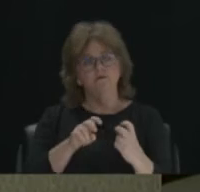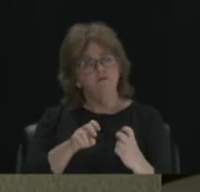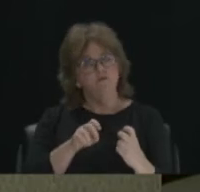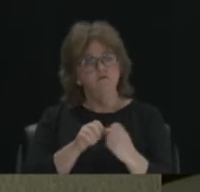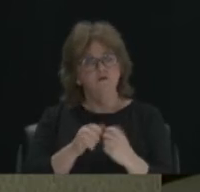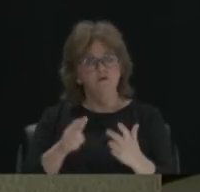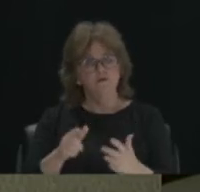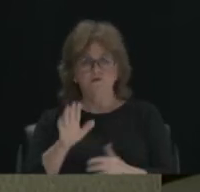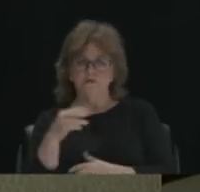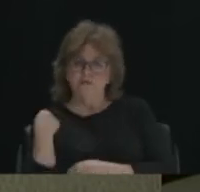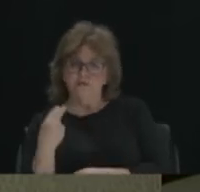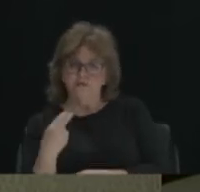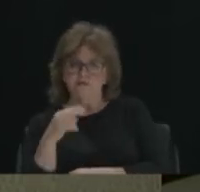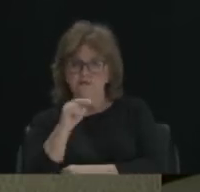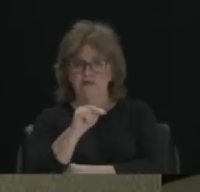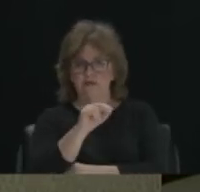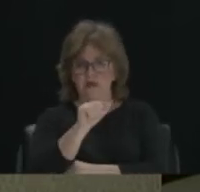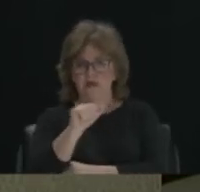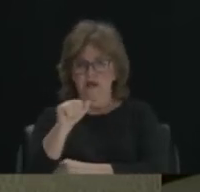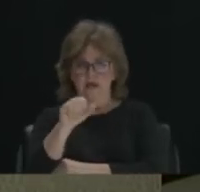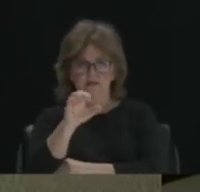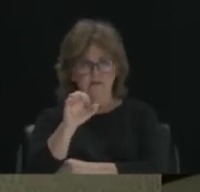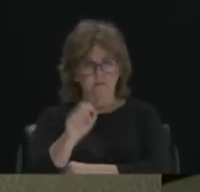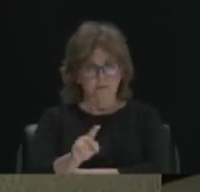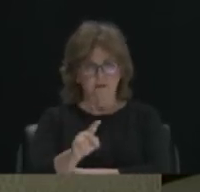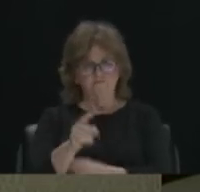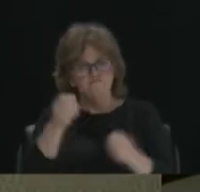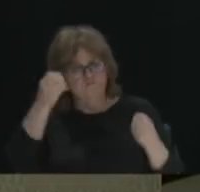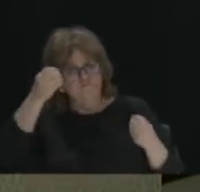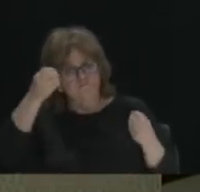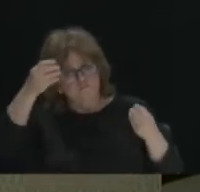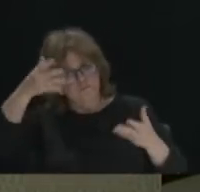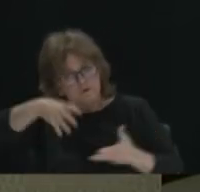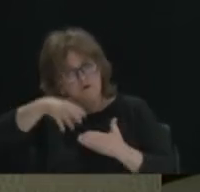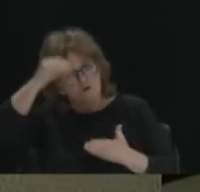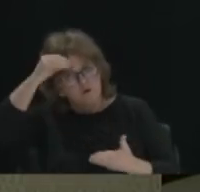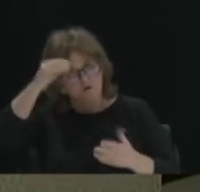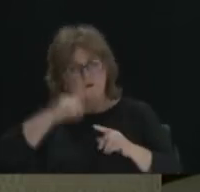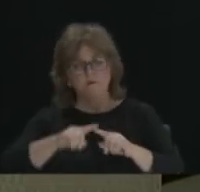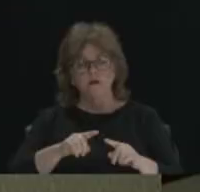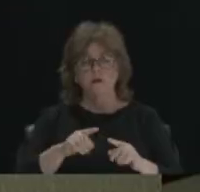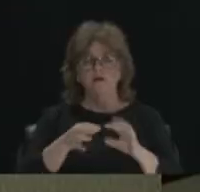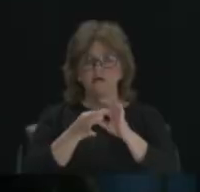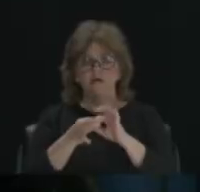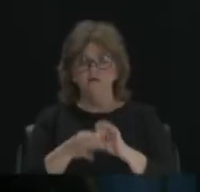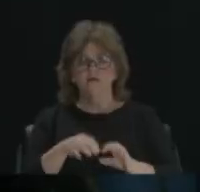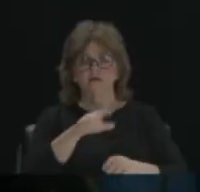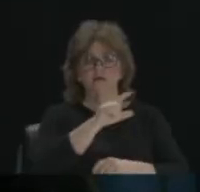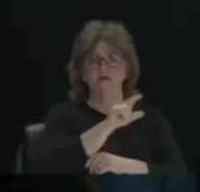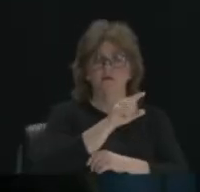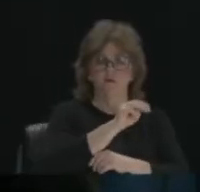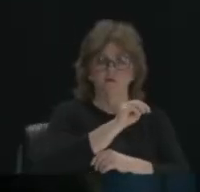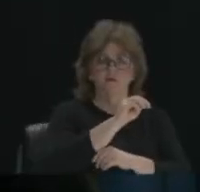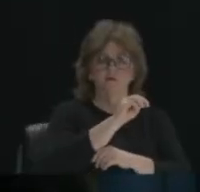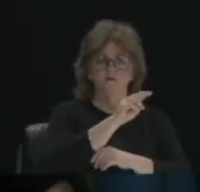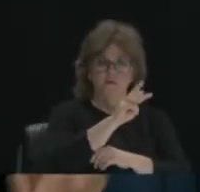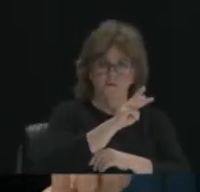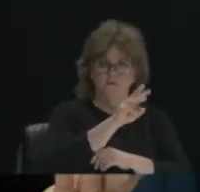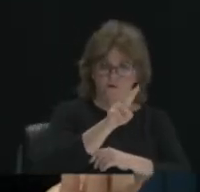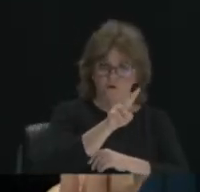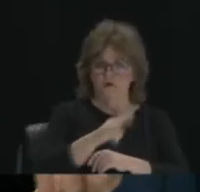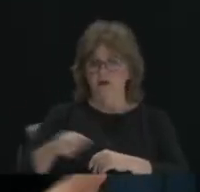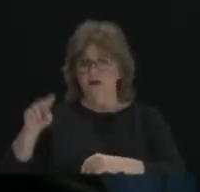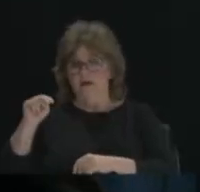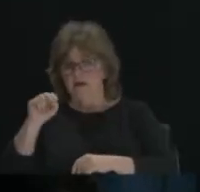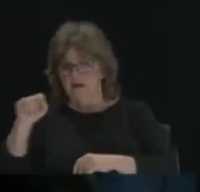about the history of the NAACP, but also to find those connections between the League and the NAACP. And I